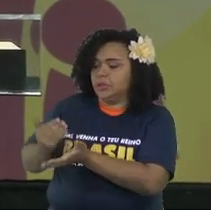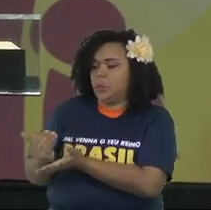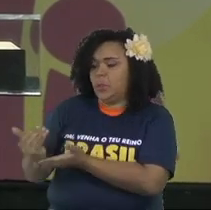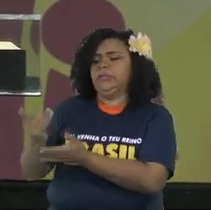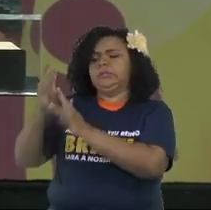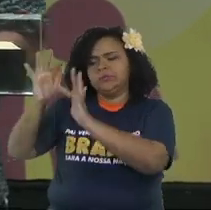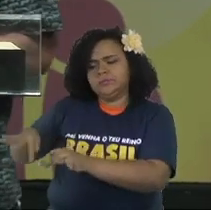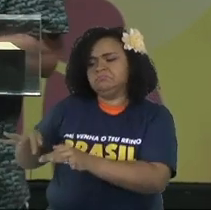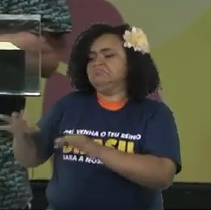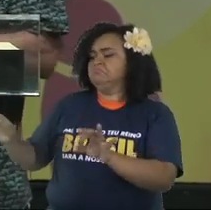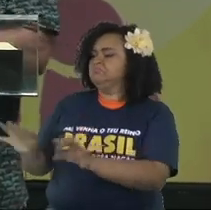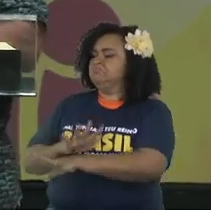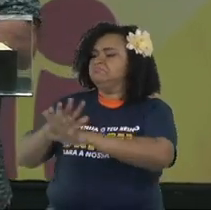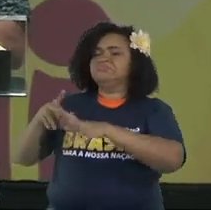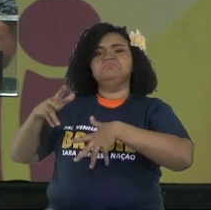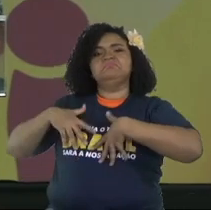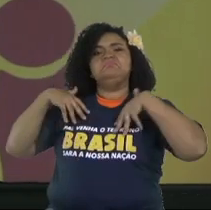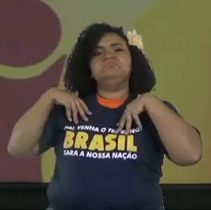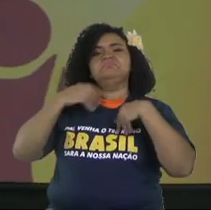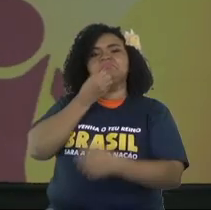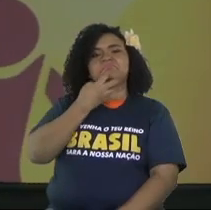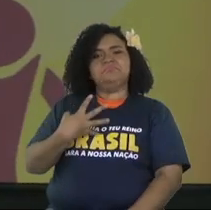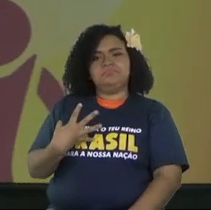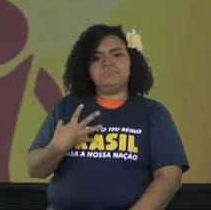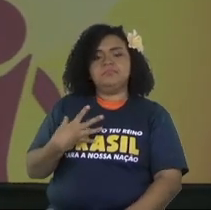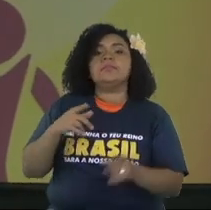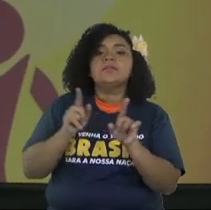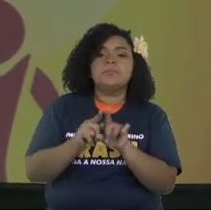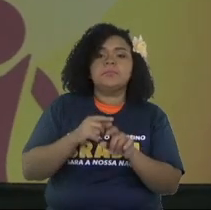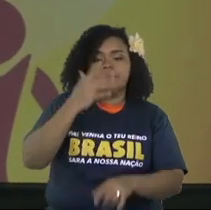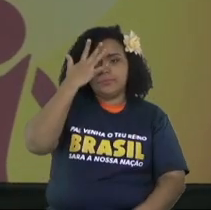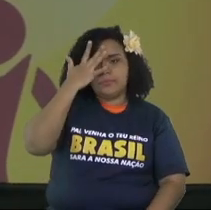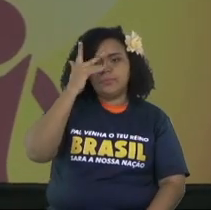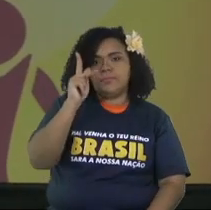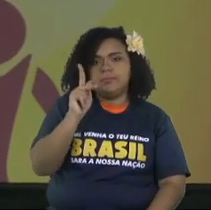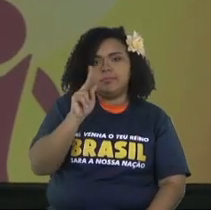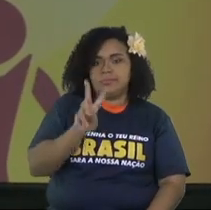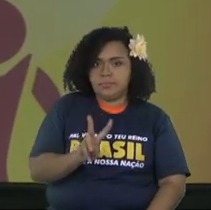Hard work in Proverbs 14,